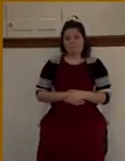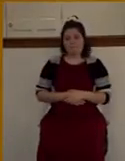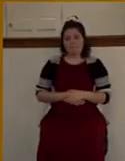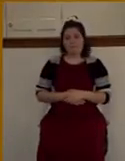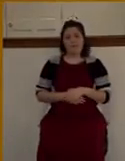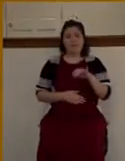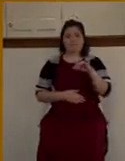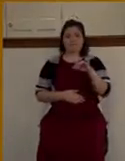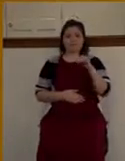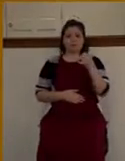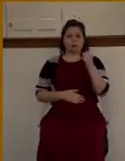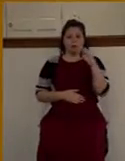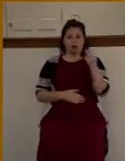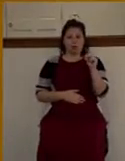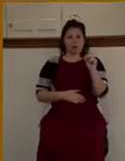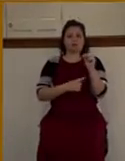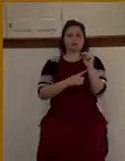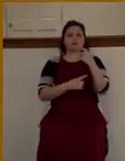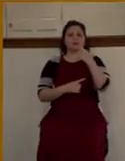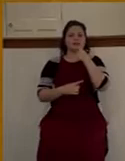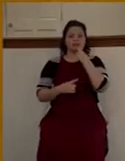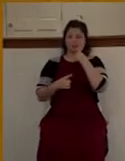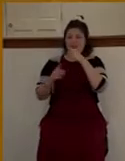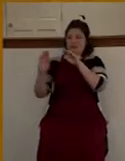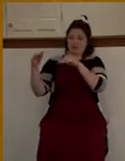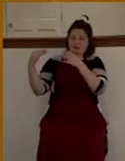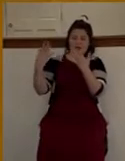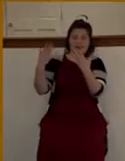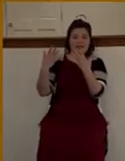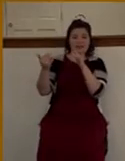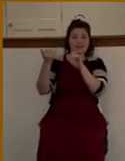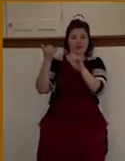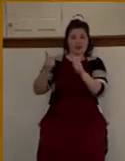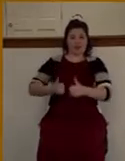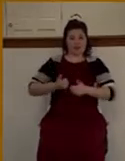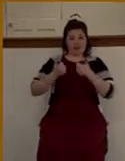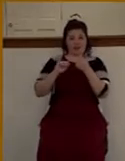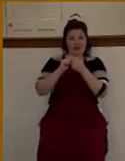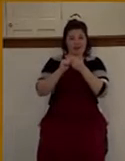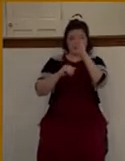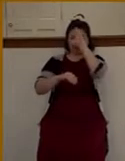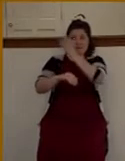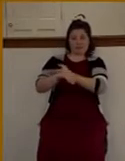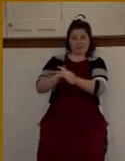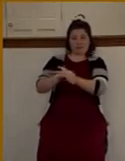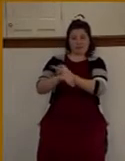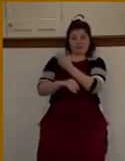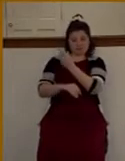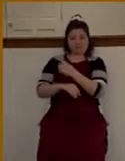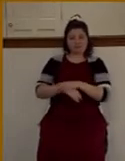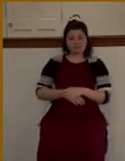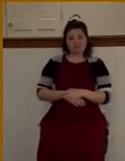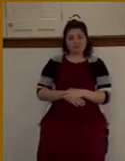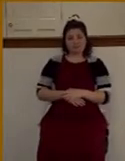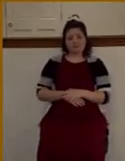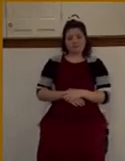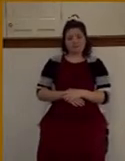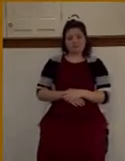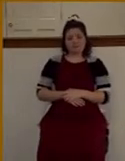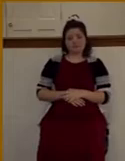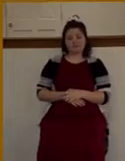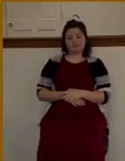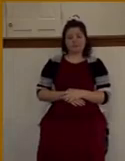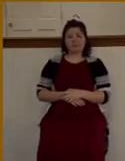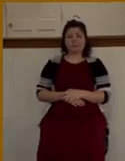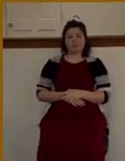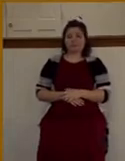and this life is in his son. The Bible says, neither is there salvation in any other, for there is none other